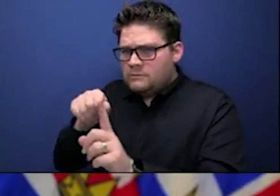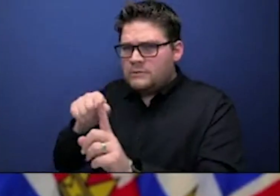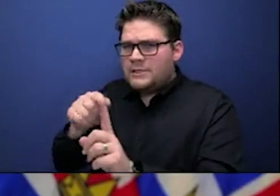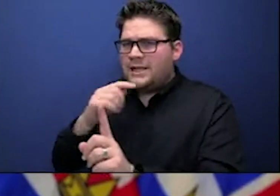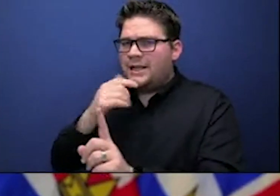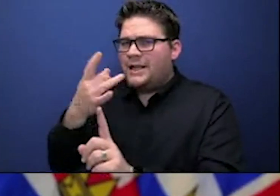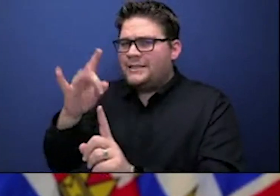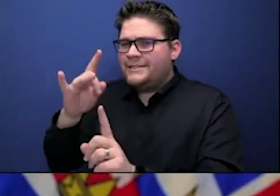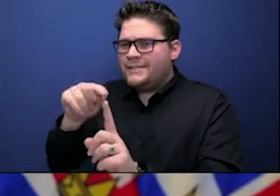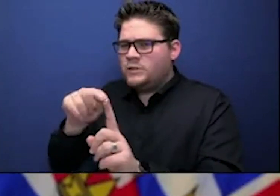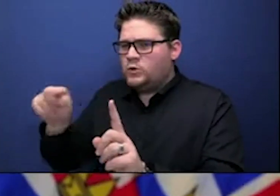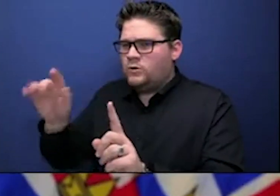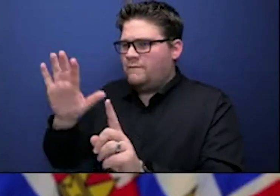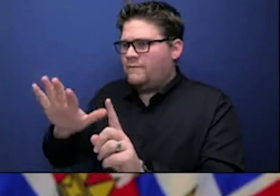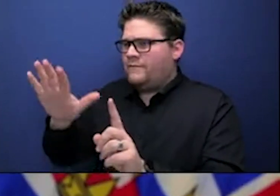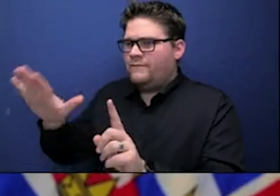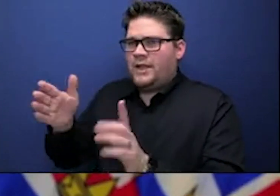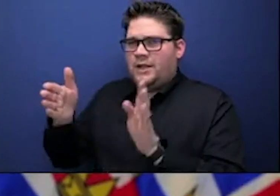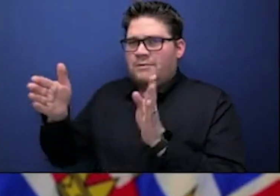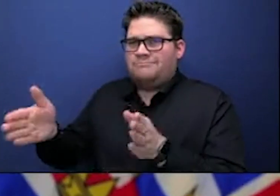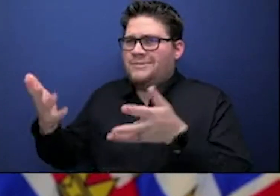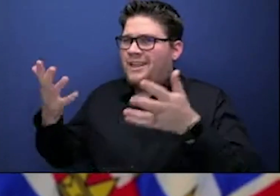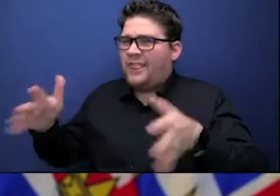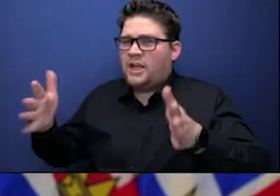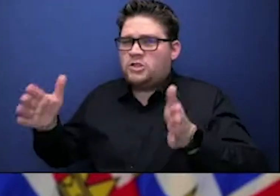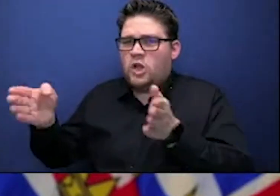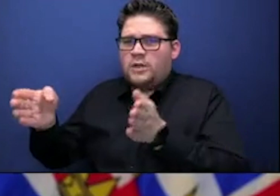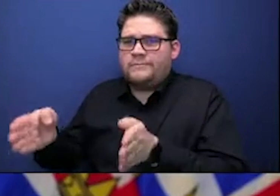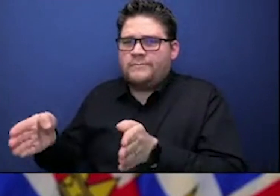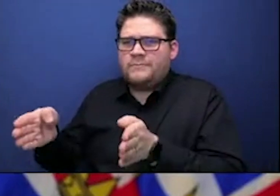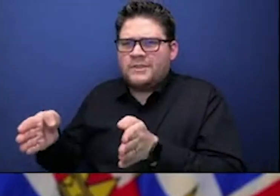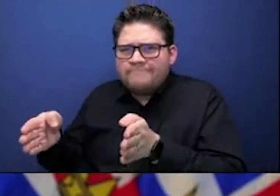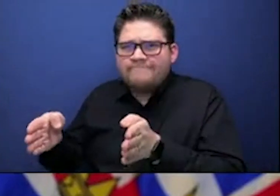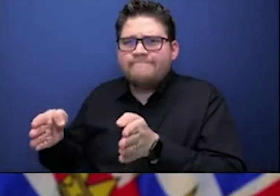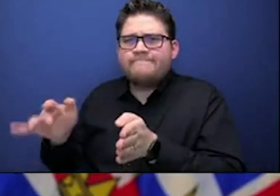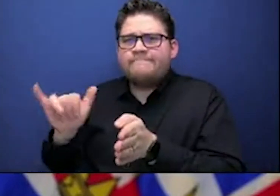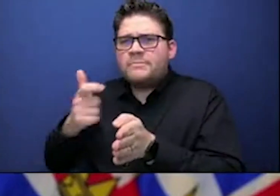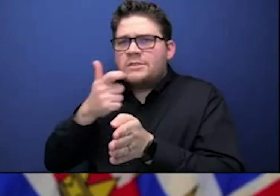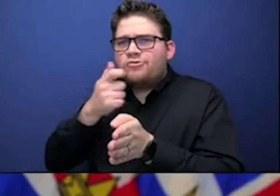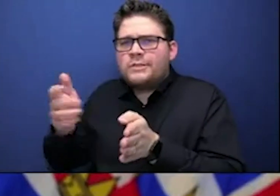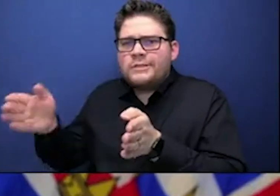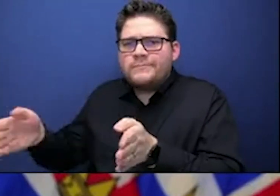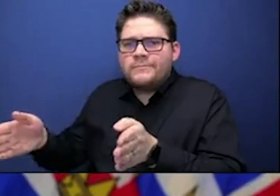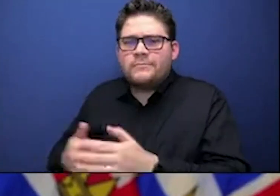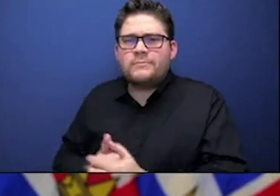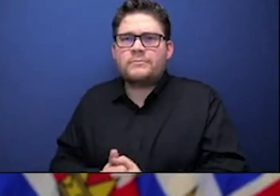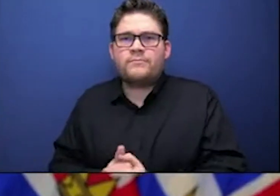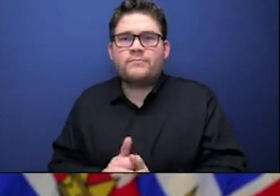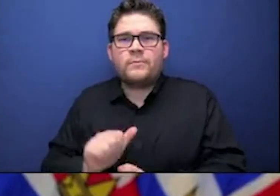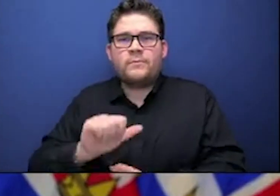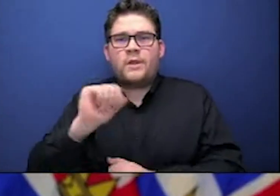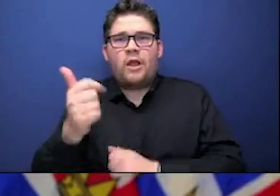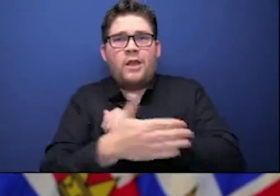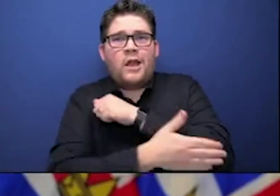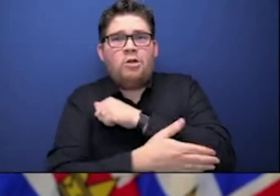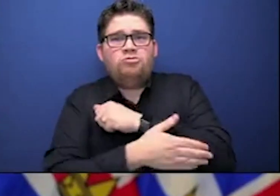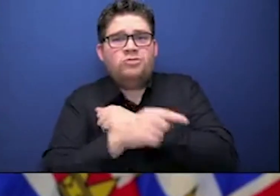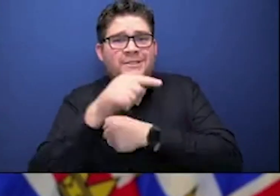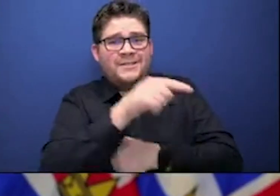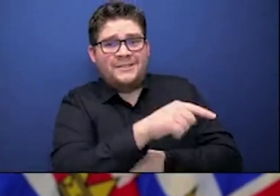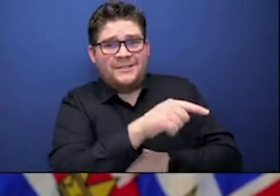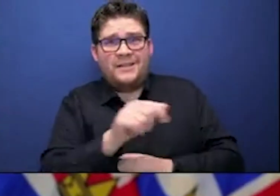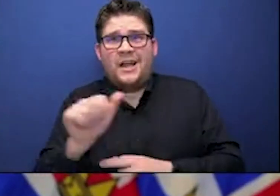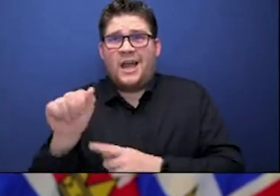world that have restricted it to use in adults. And part of the reason is we know that the messenger RNA